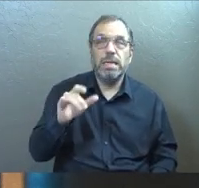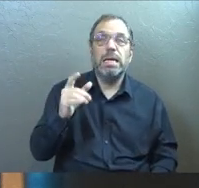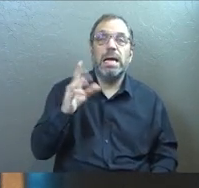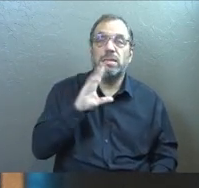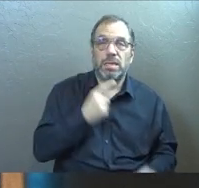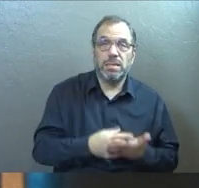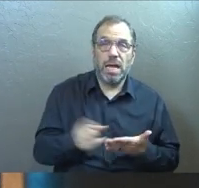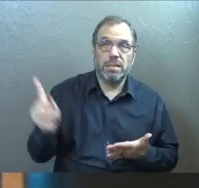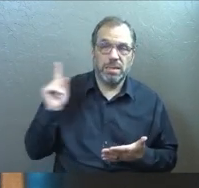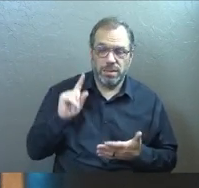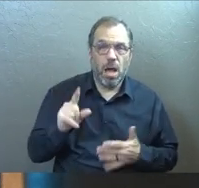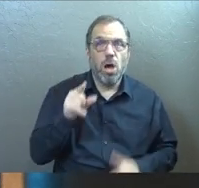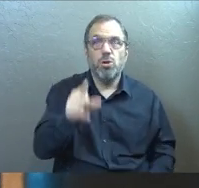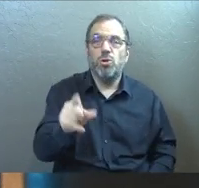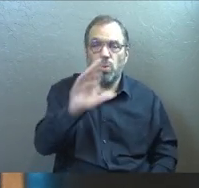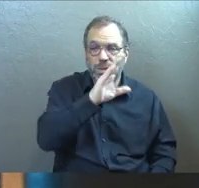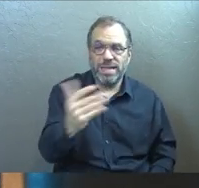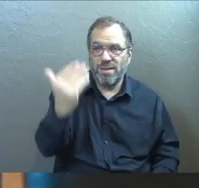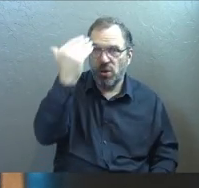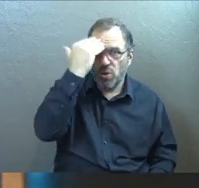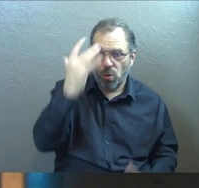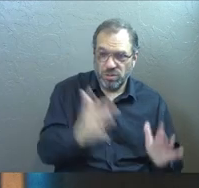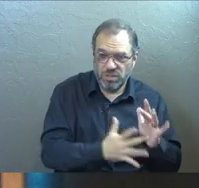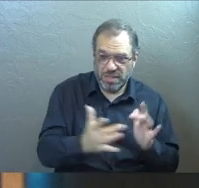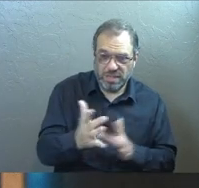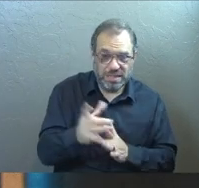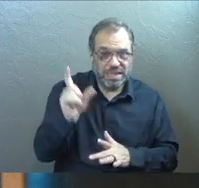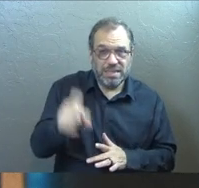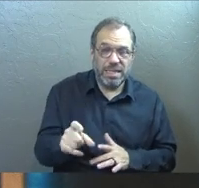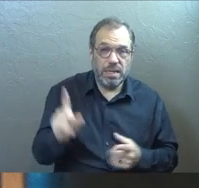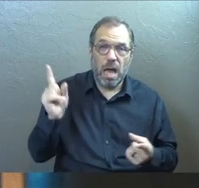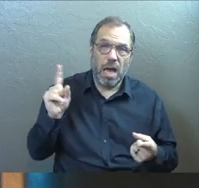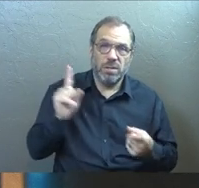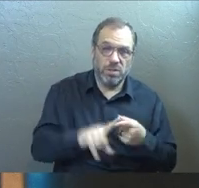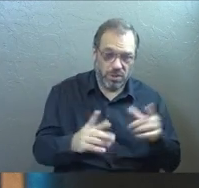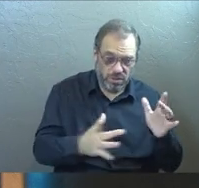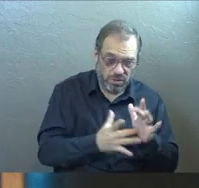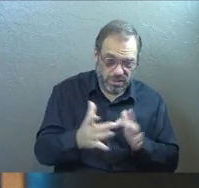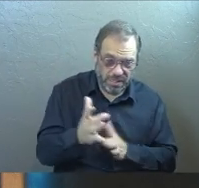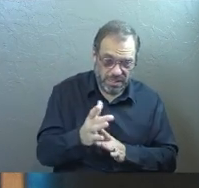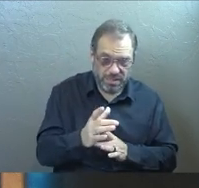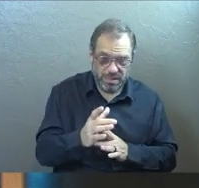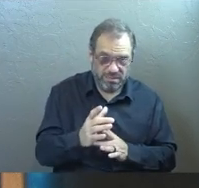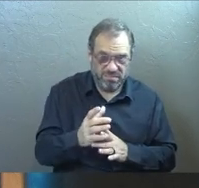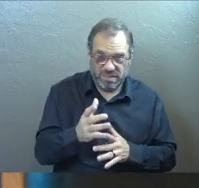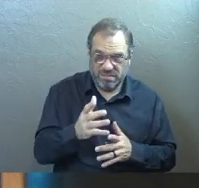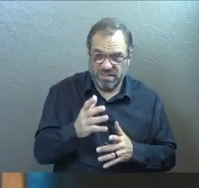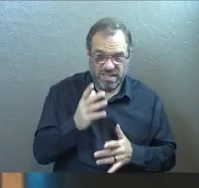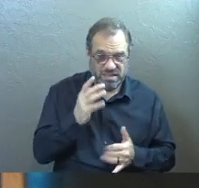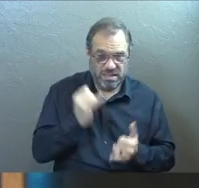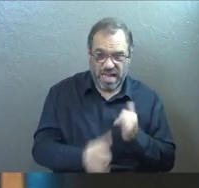week, said it this way. She said, you will never know Jesus is all you need until Jesus is all that you have.